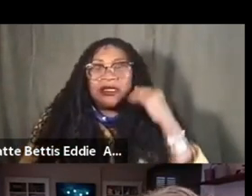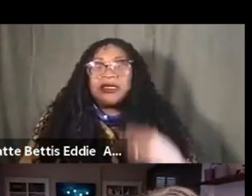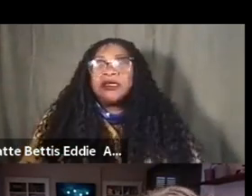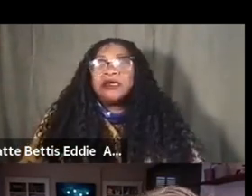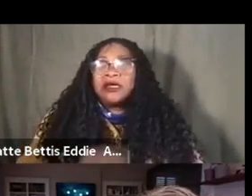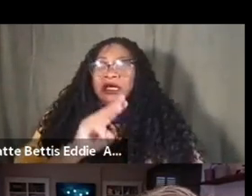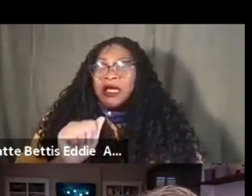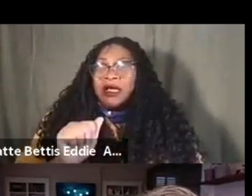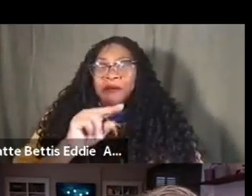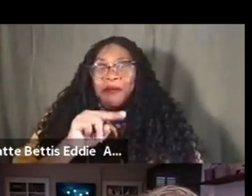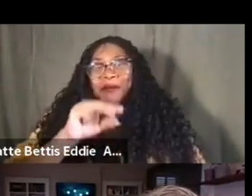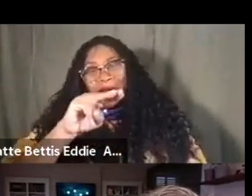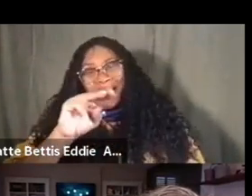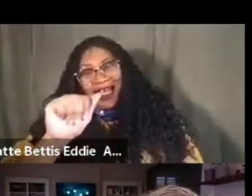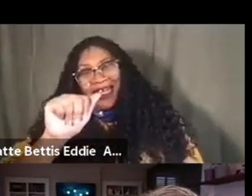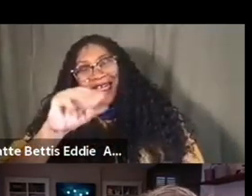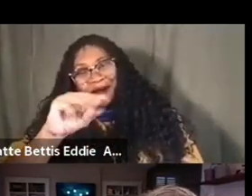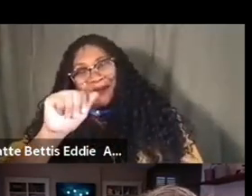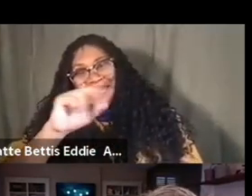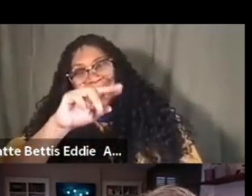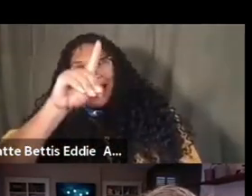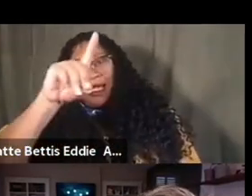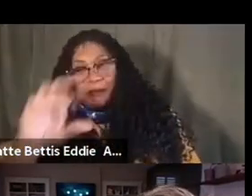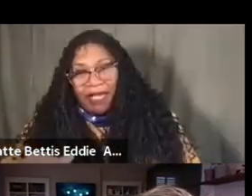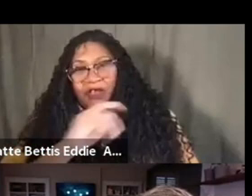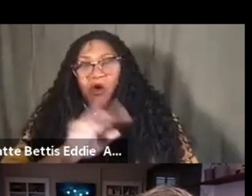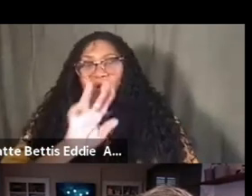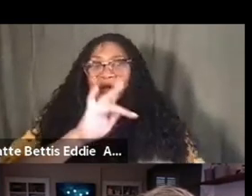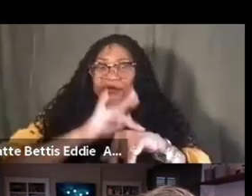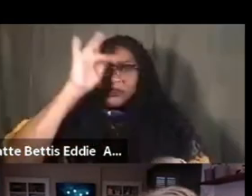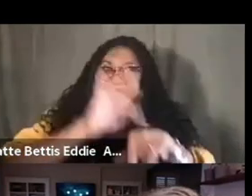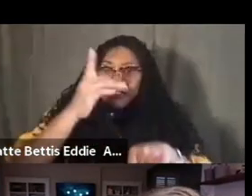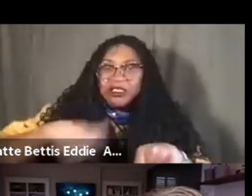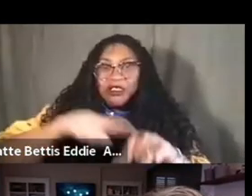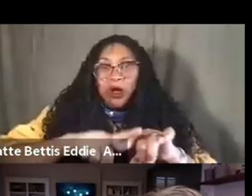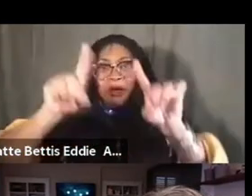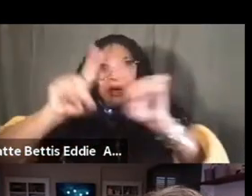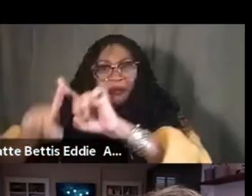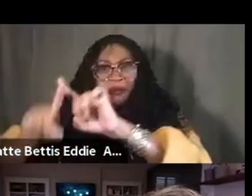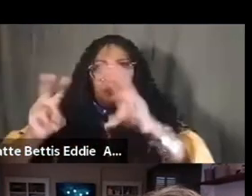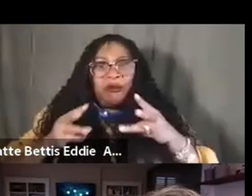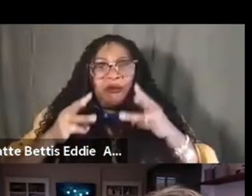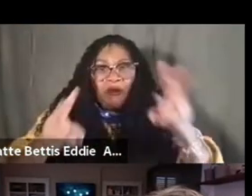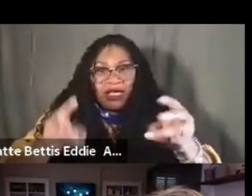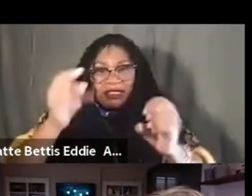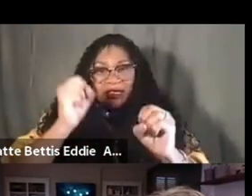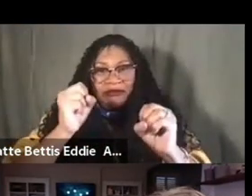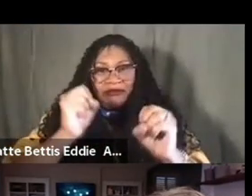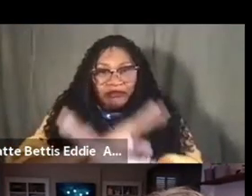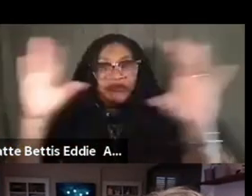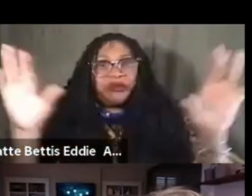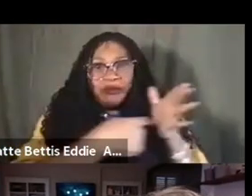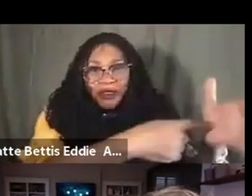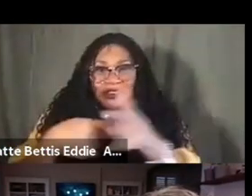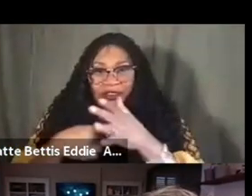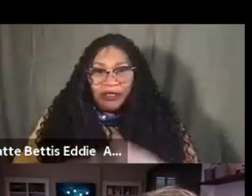Amanda, um, about, uh, uh, your touchstones in your, in your multiple practices. Absolutely, well,